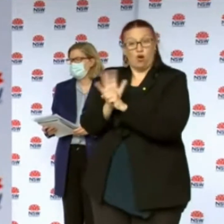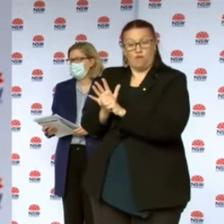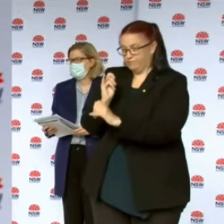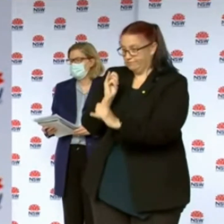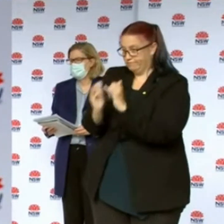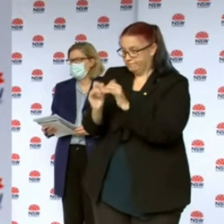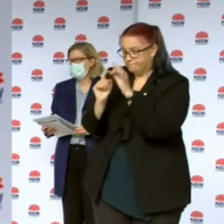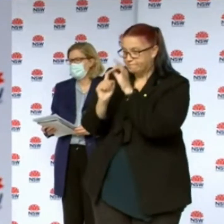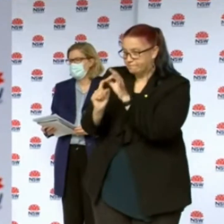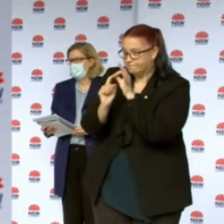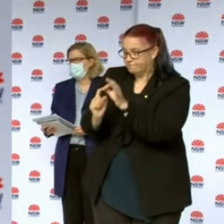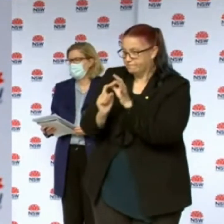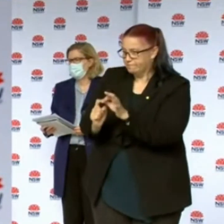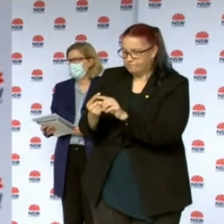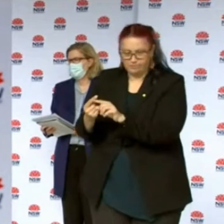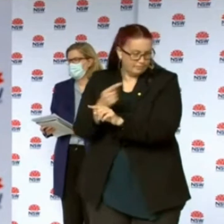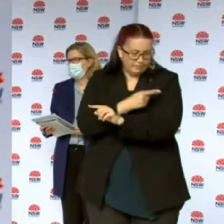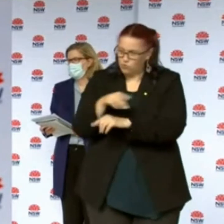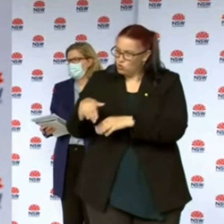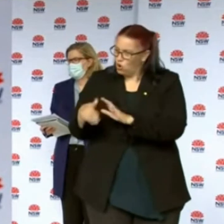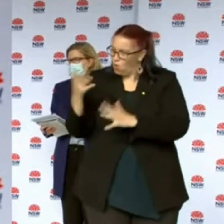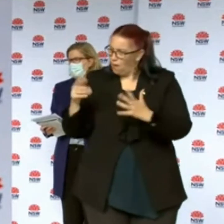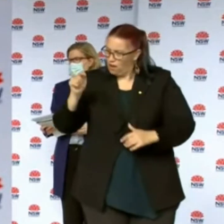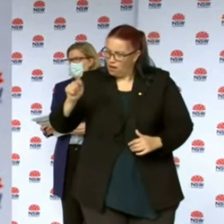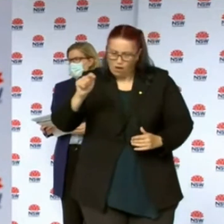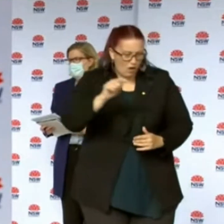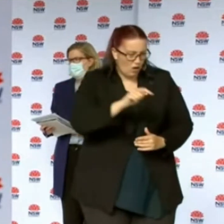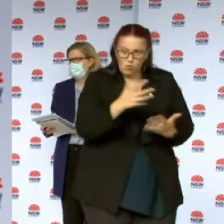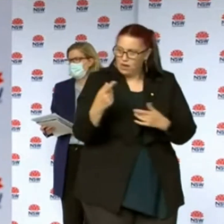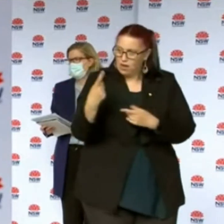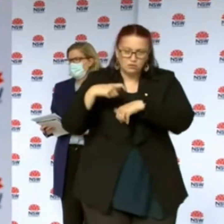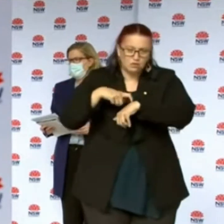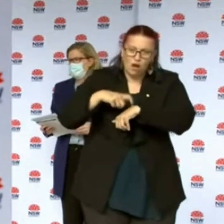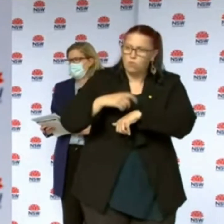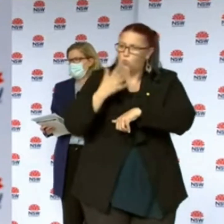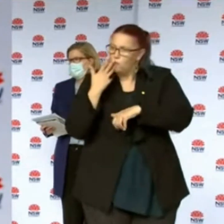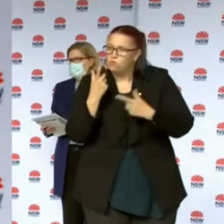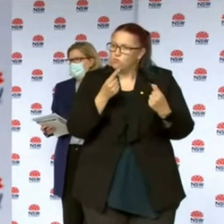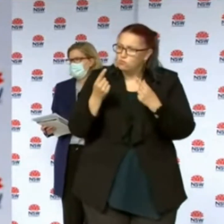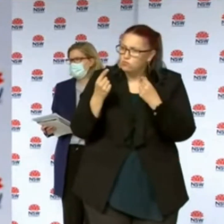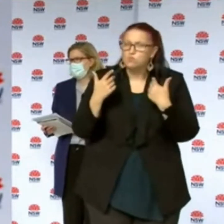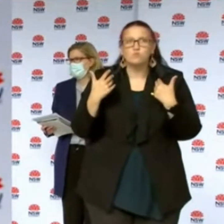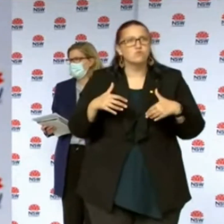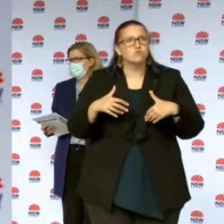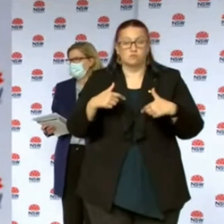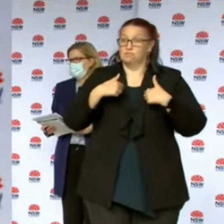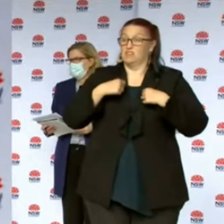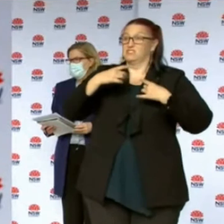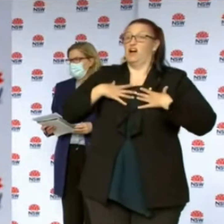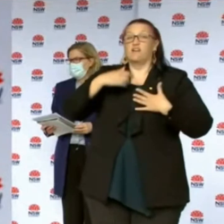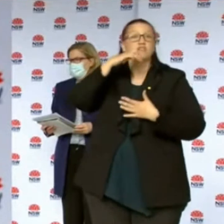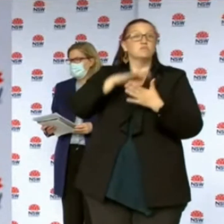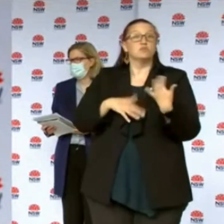their movements and that applies to every case and it was certainly an experience going through that process and